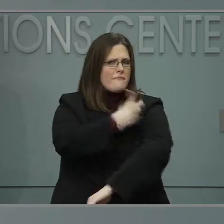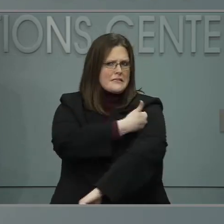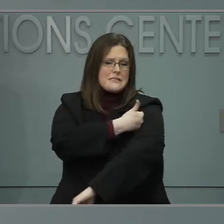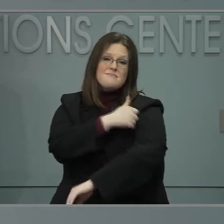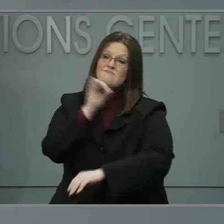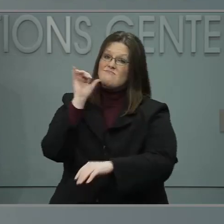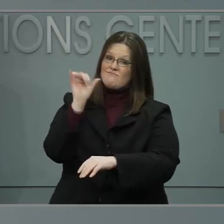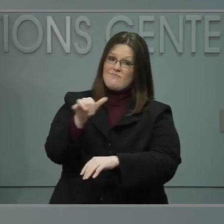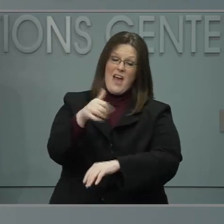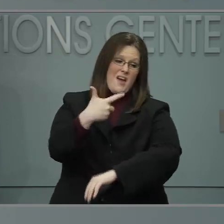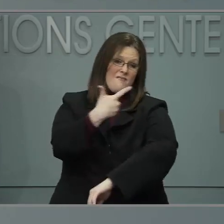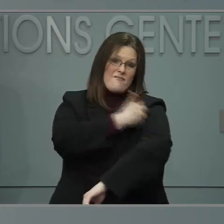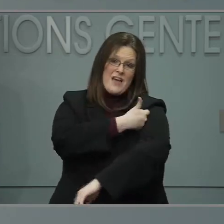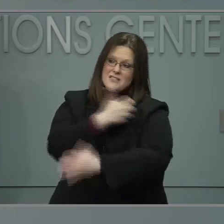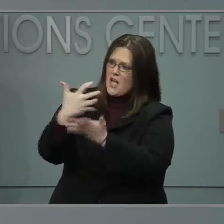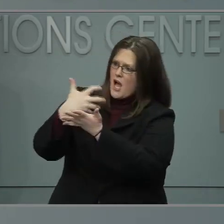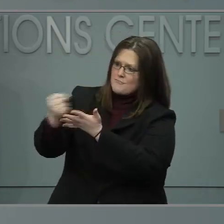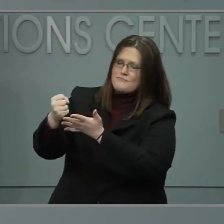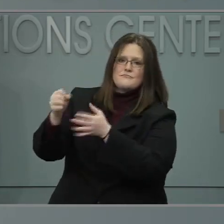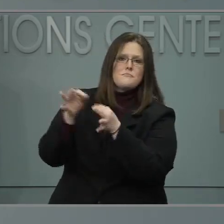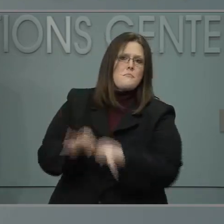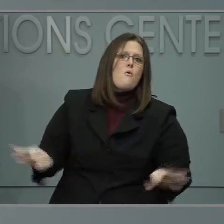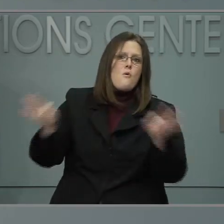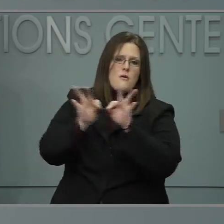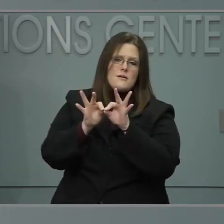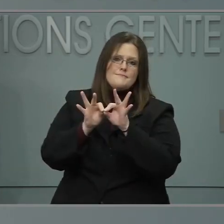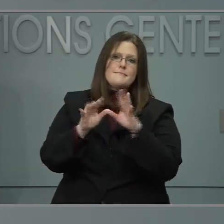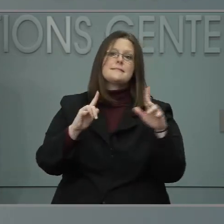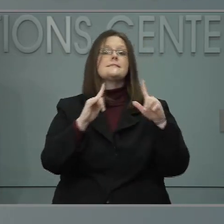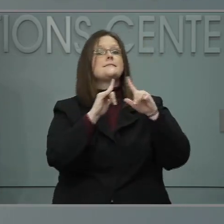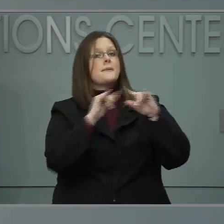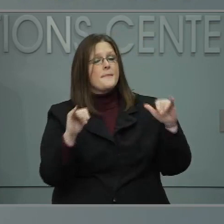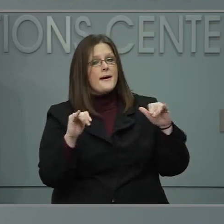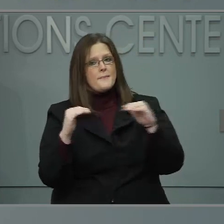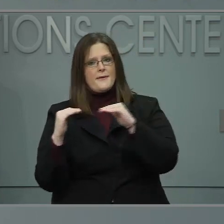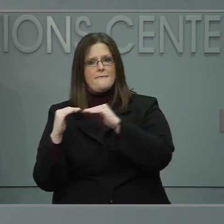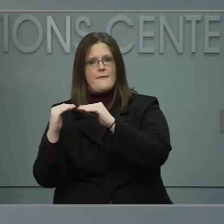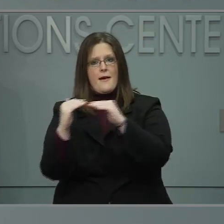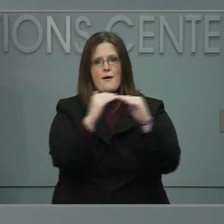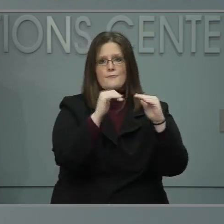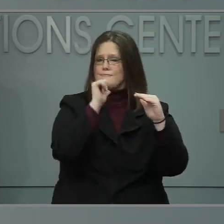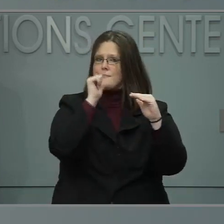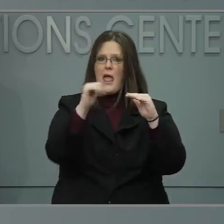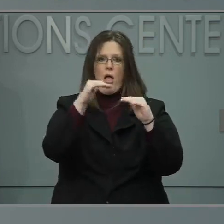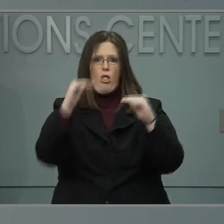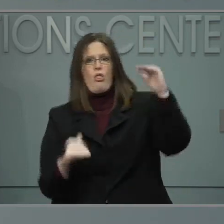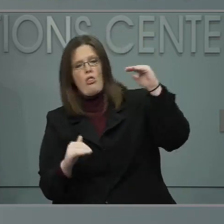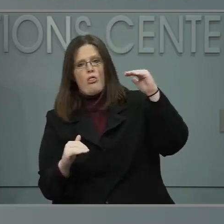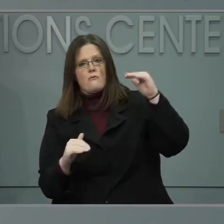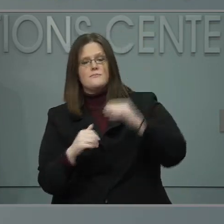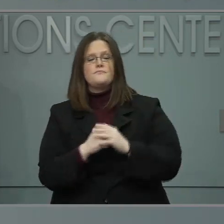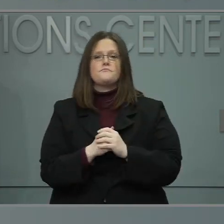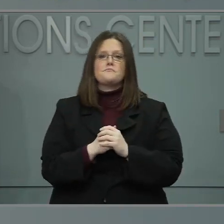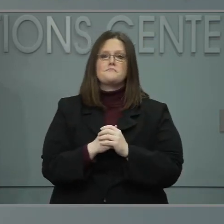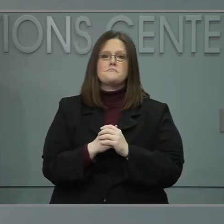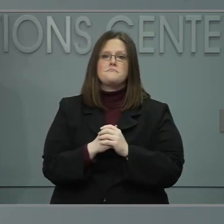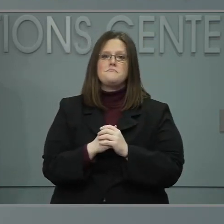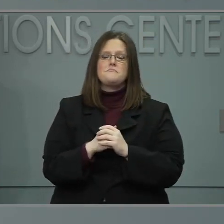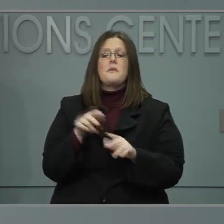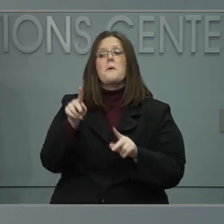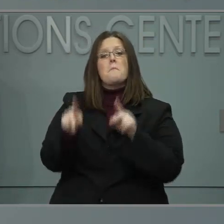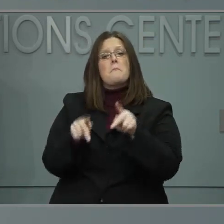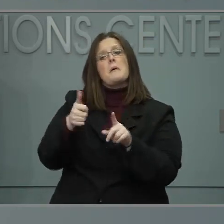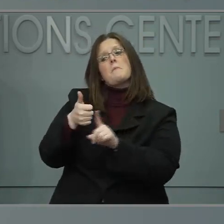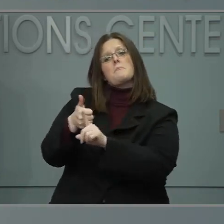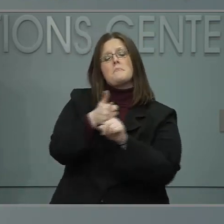critical, but we're also emphasizing equity. Communities of color have been disproportionately impacted by this